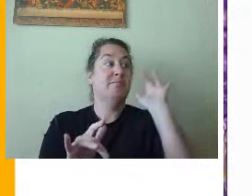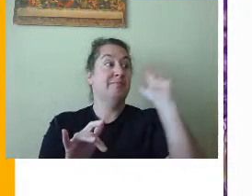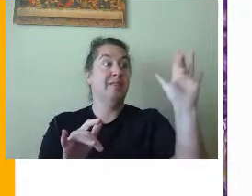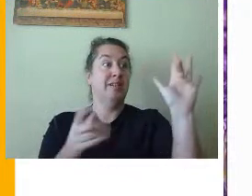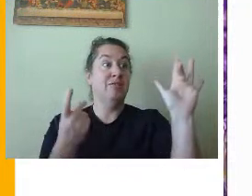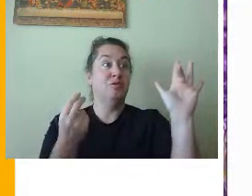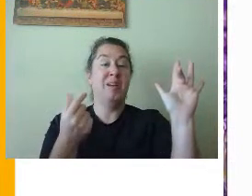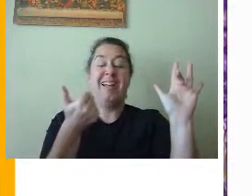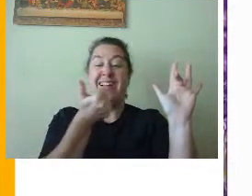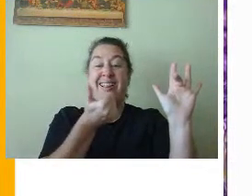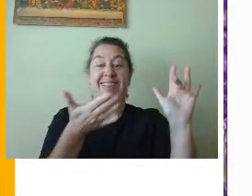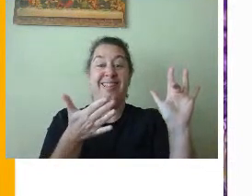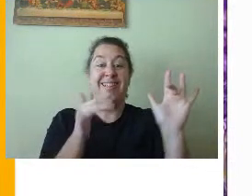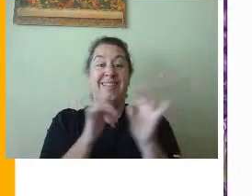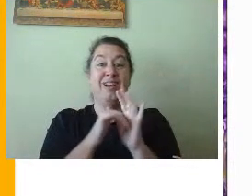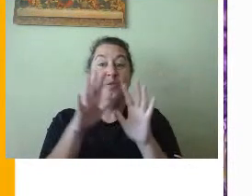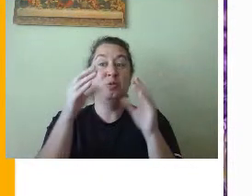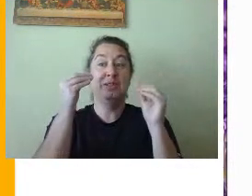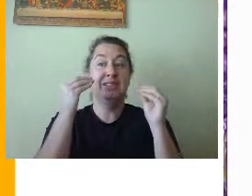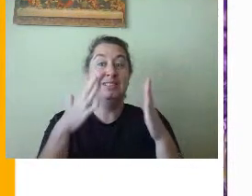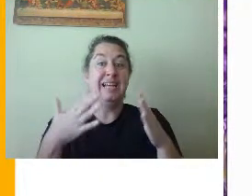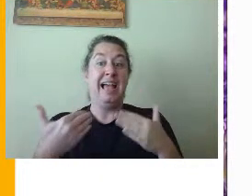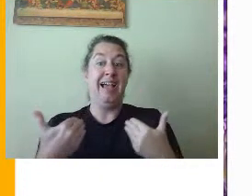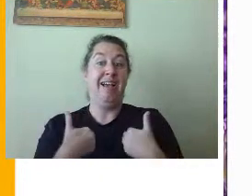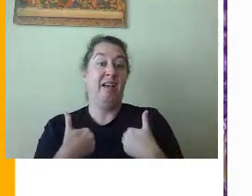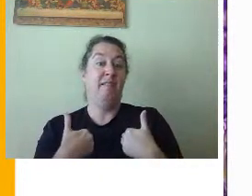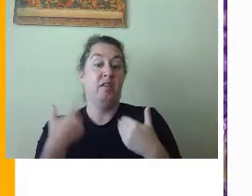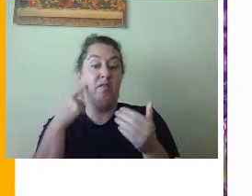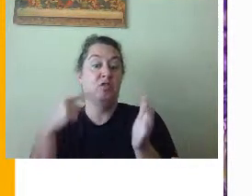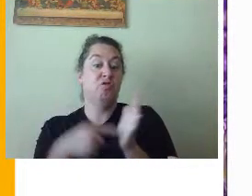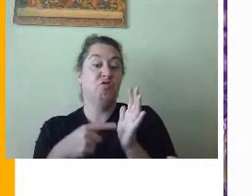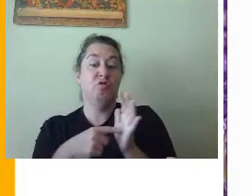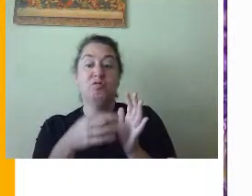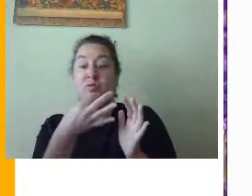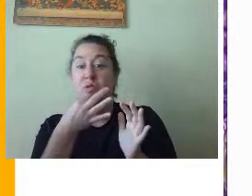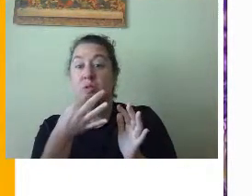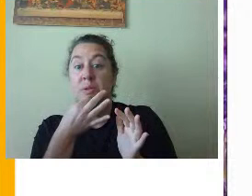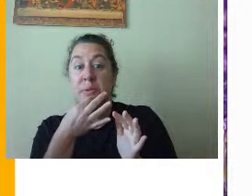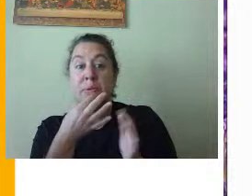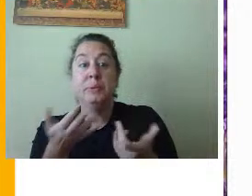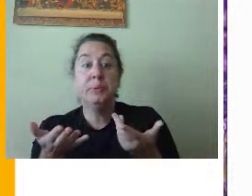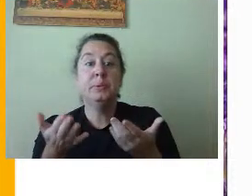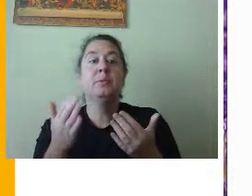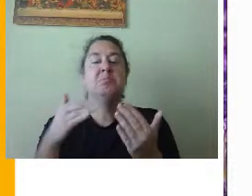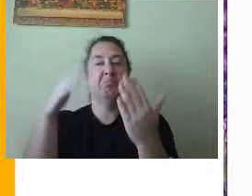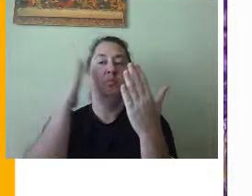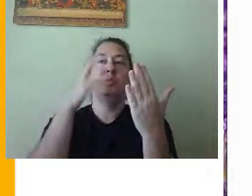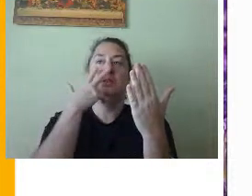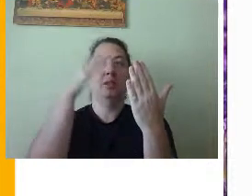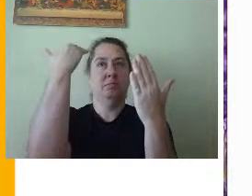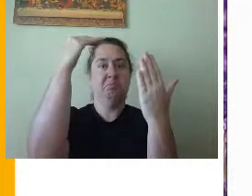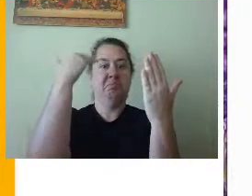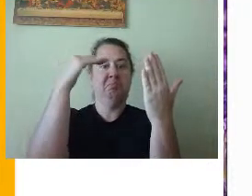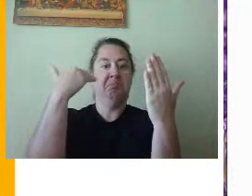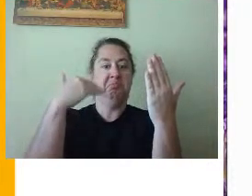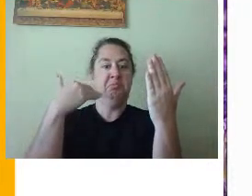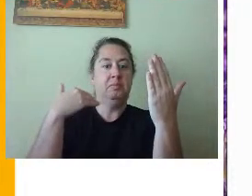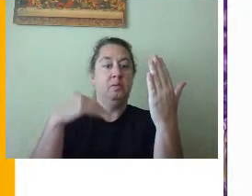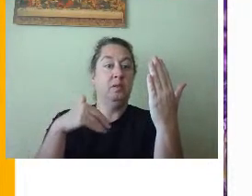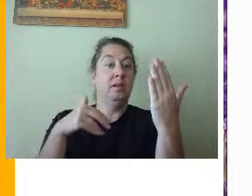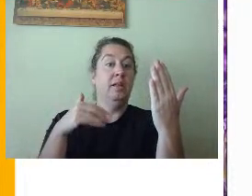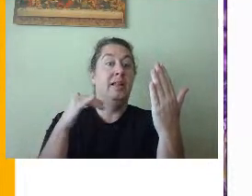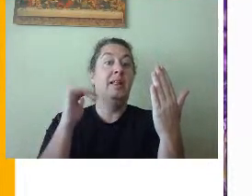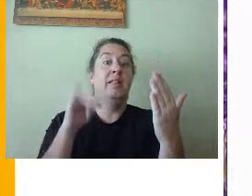any item that a teacher has that has a due date is going to be listed here. That is